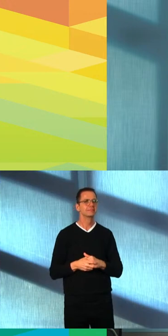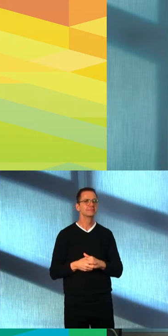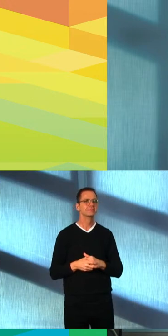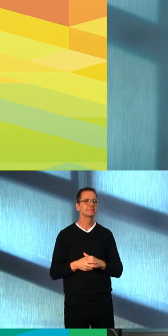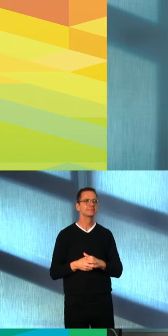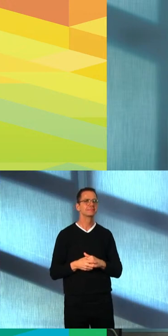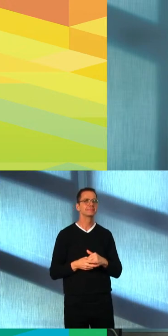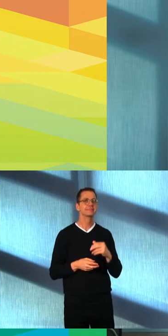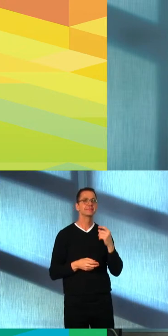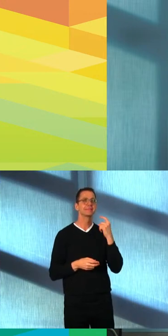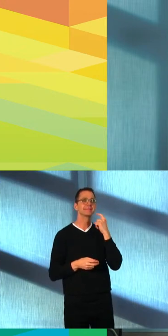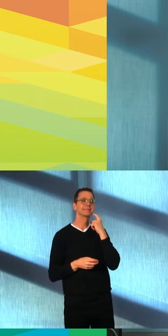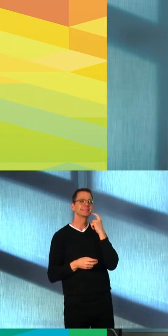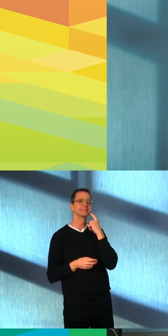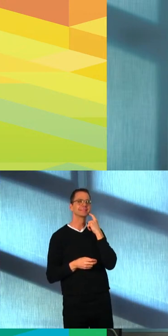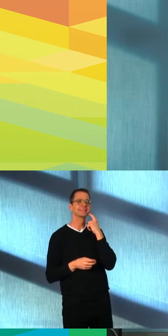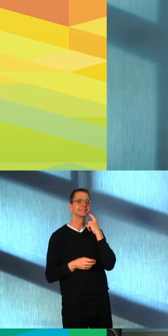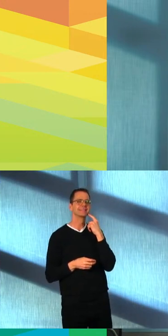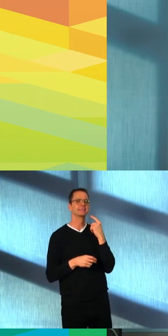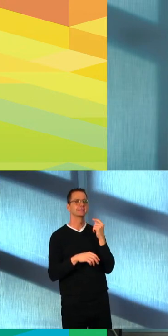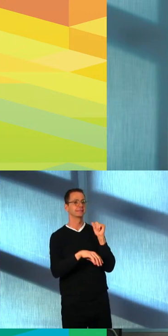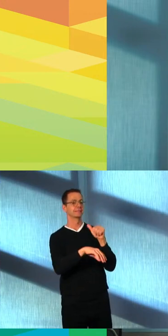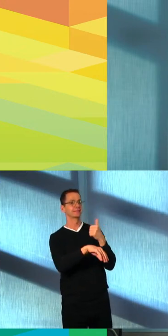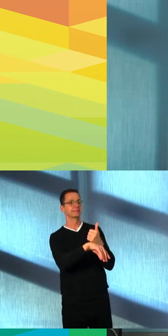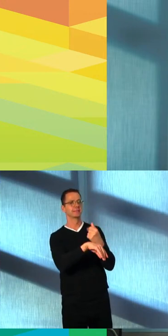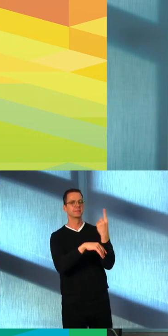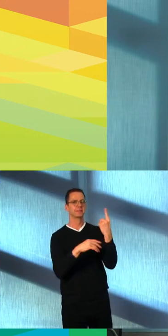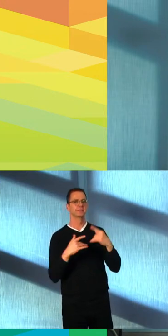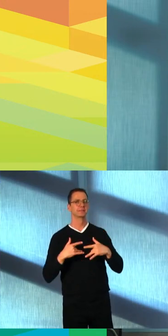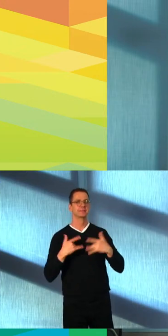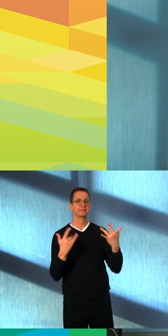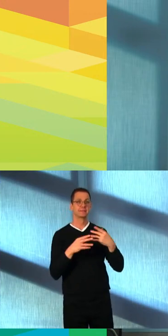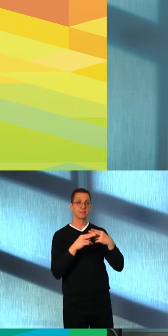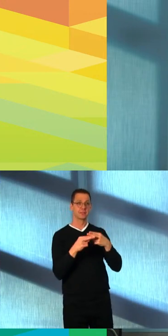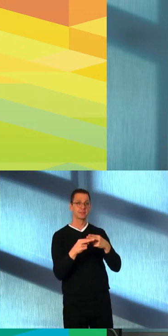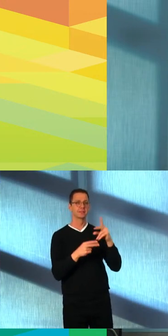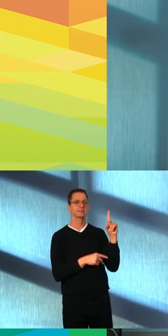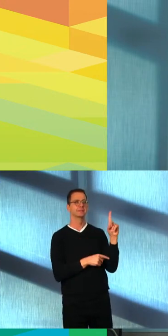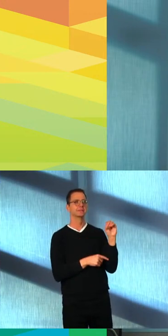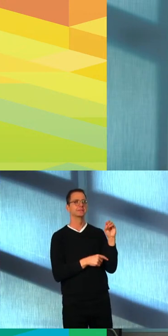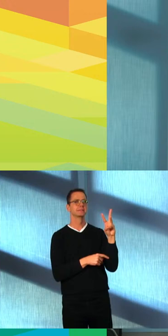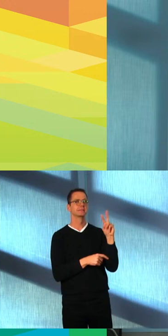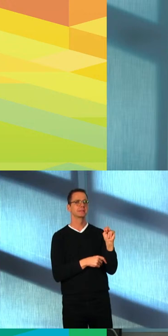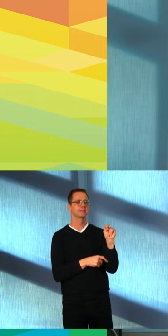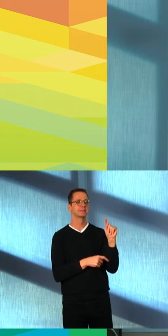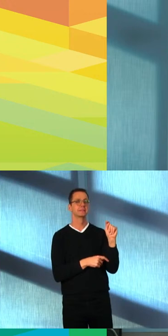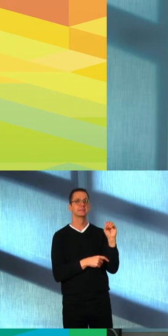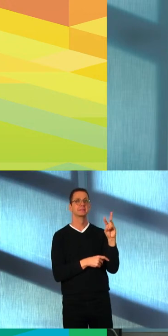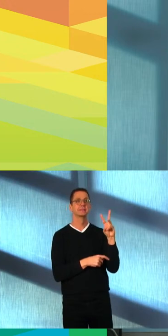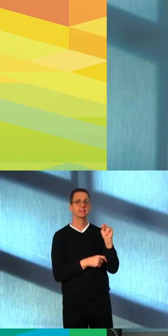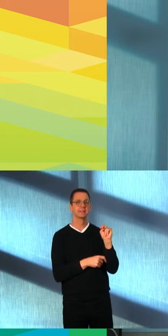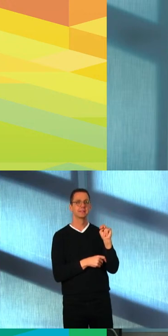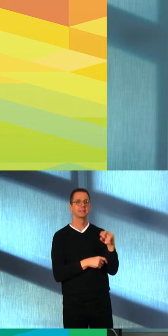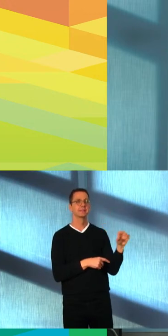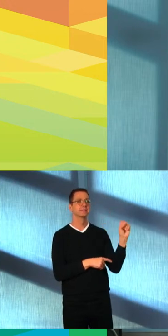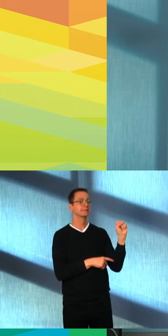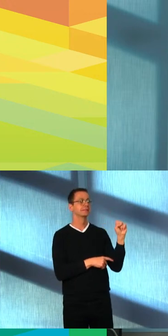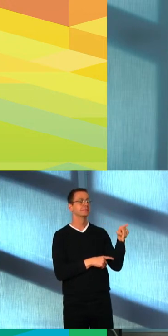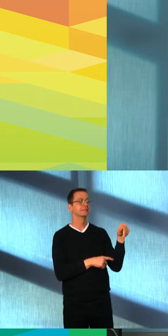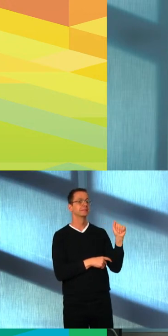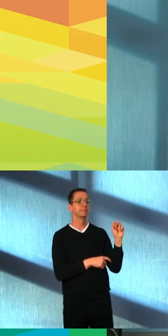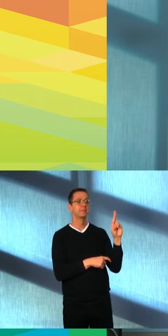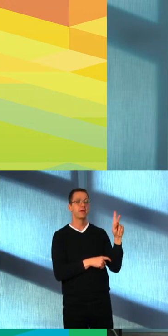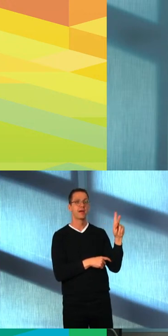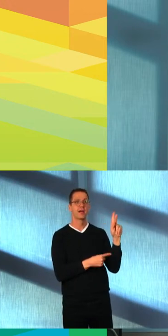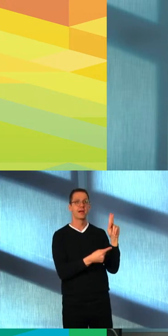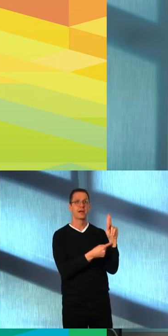family-friendly events that celebrate spring and light. Events like the enchanting Wapos rabbit display at Beaver